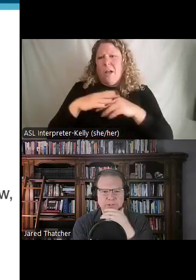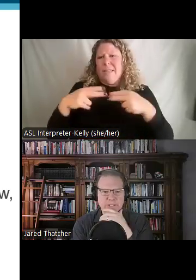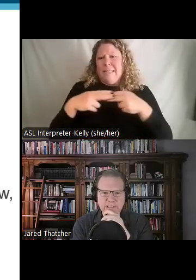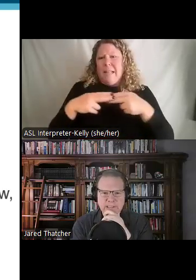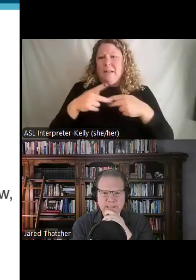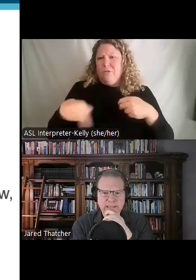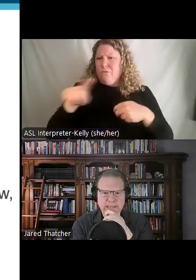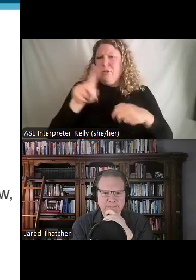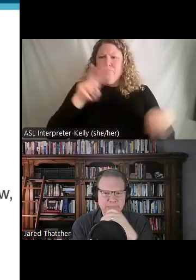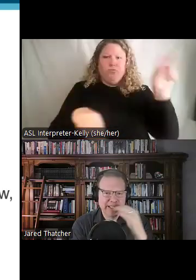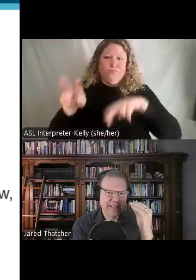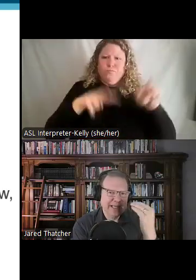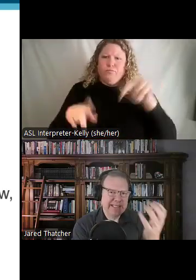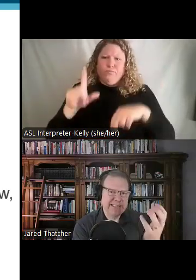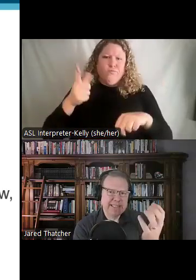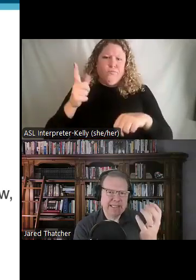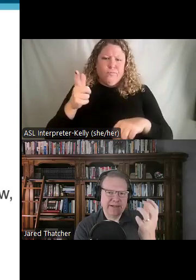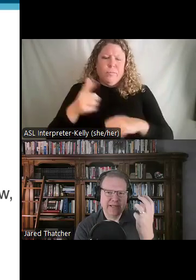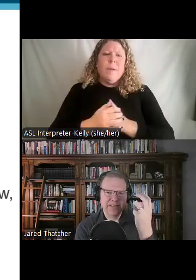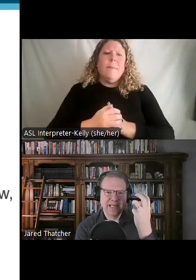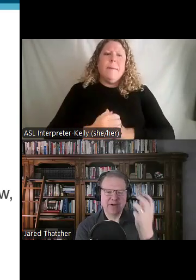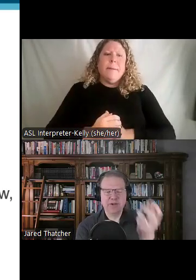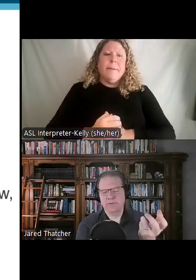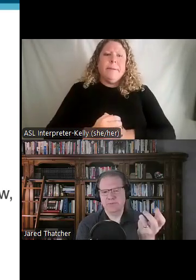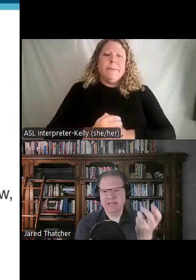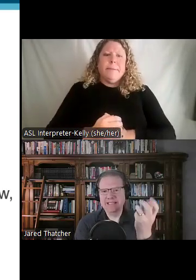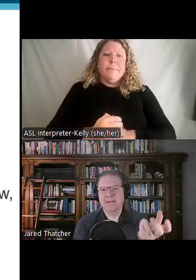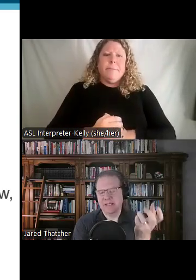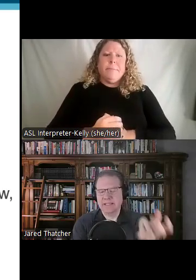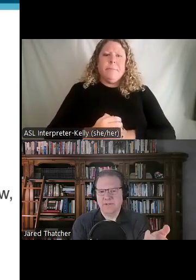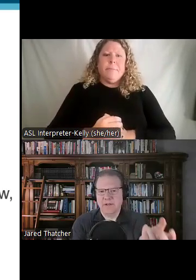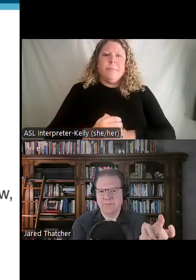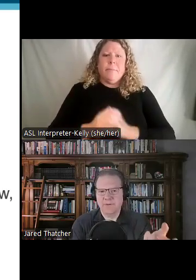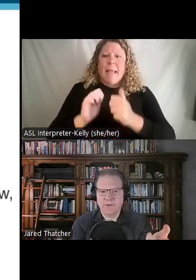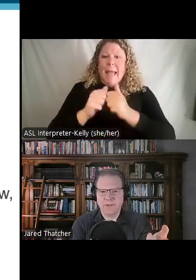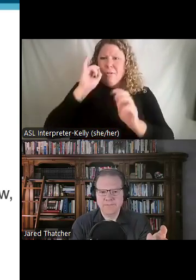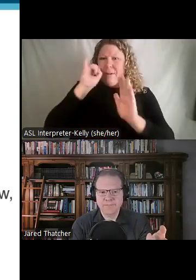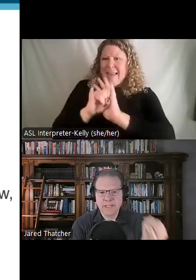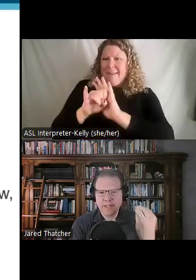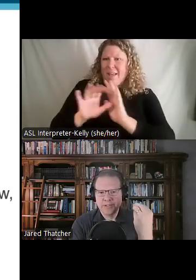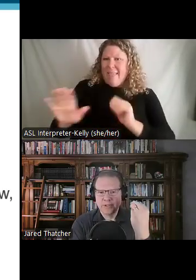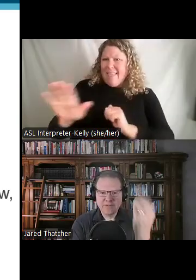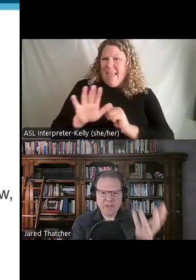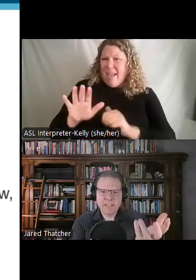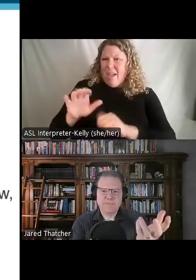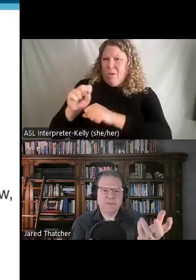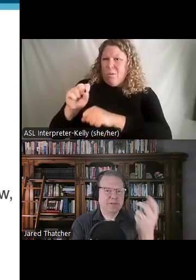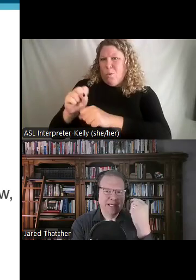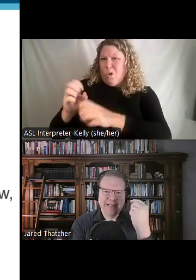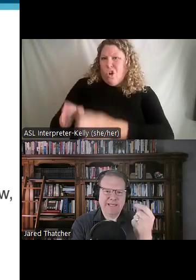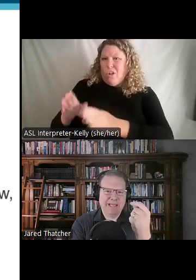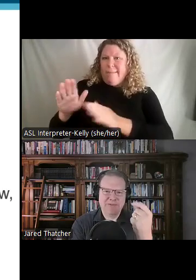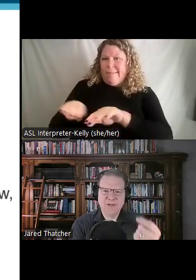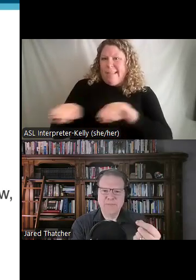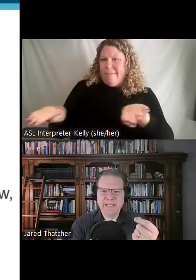refer to it. But the idea here is how do you identify the level of your follower? So the development level,